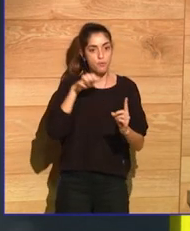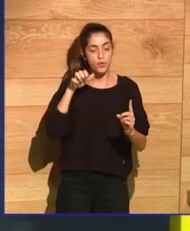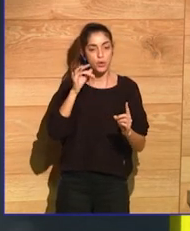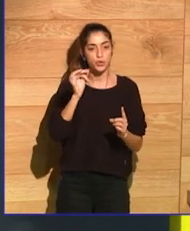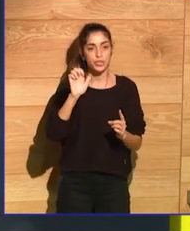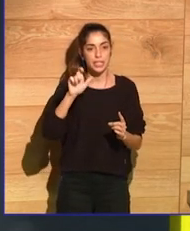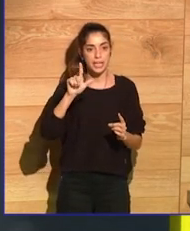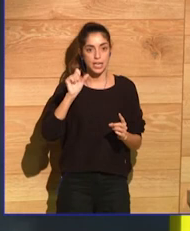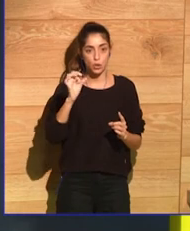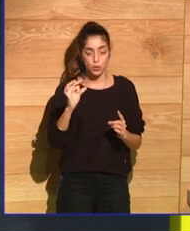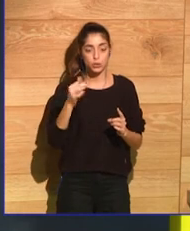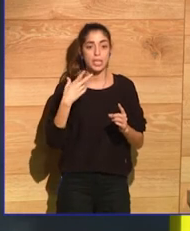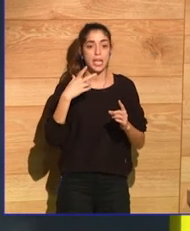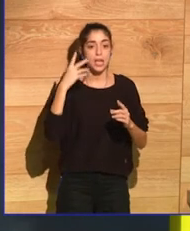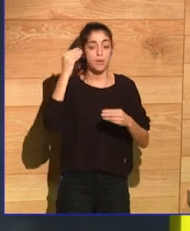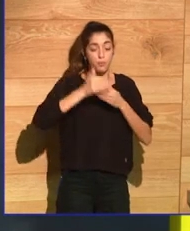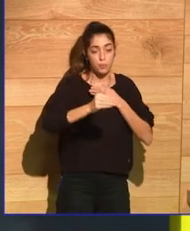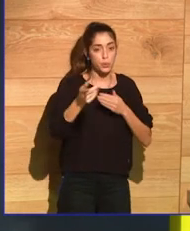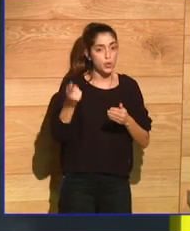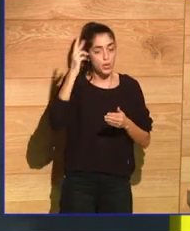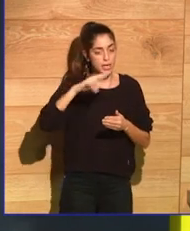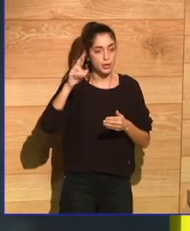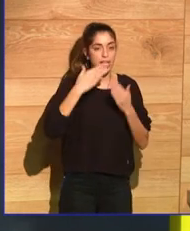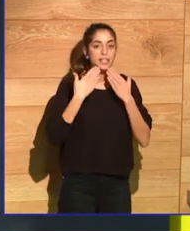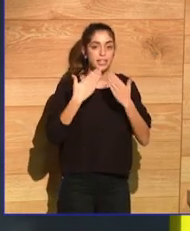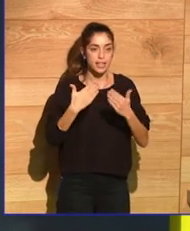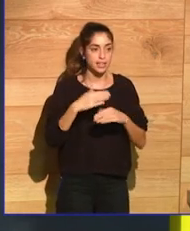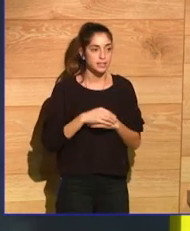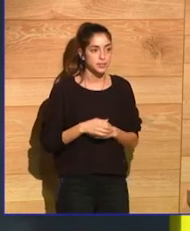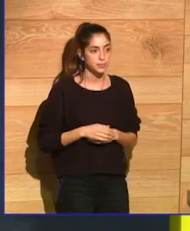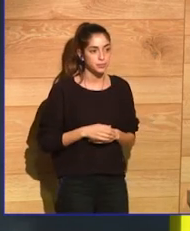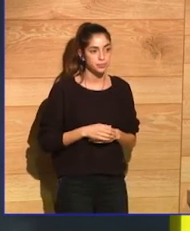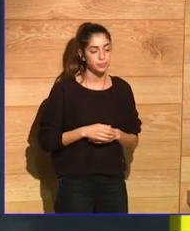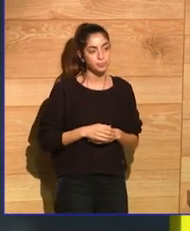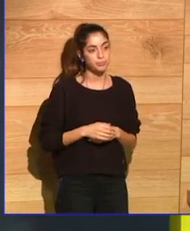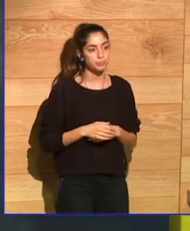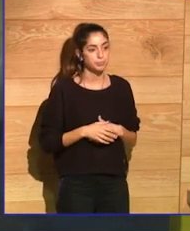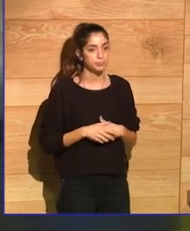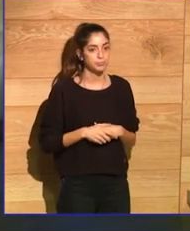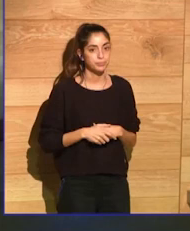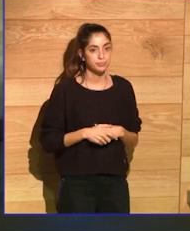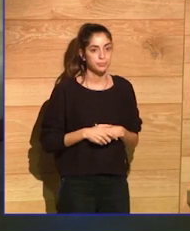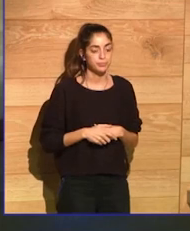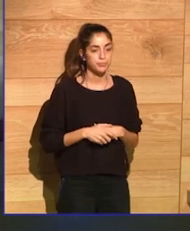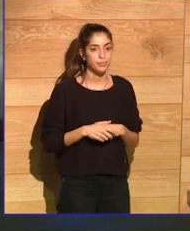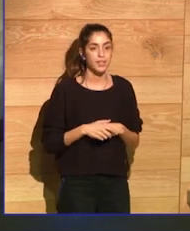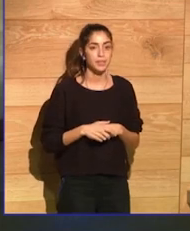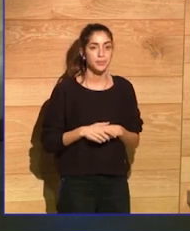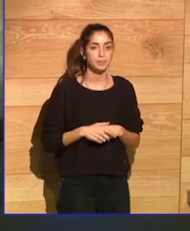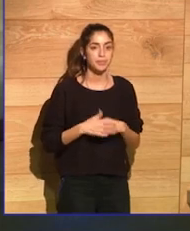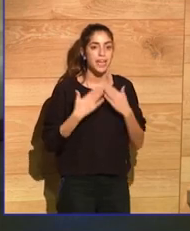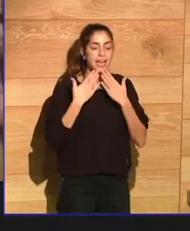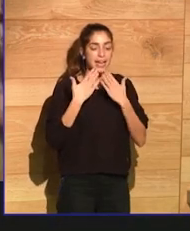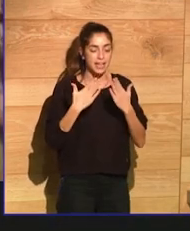for being with us in the Foro Telos, Rethinking the Future. Thank you very much. Thank you and thank you for